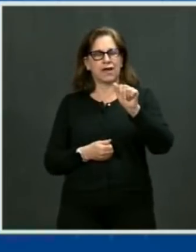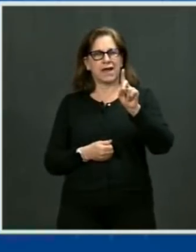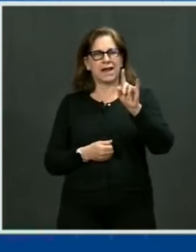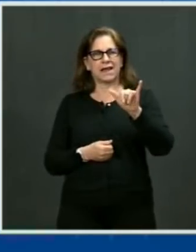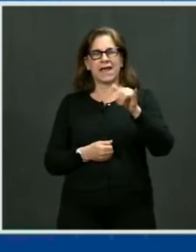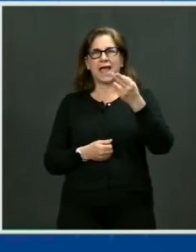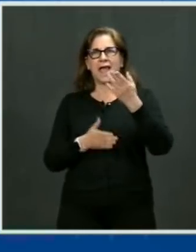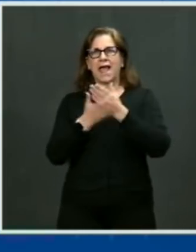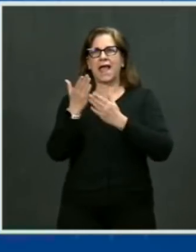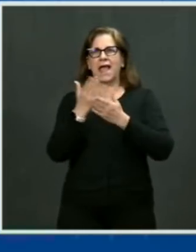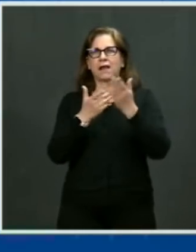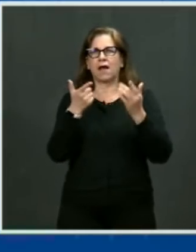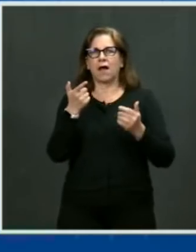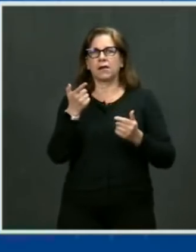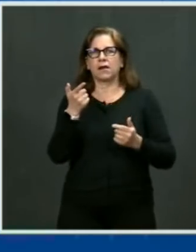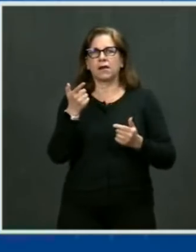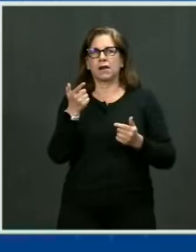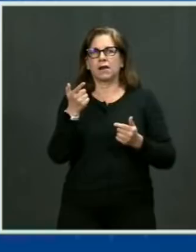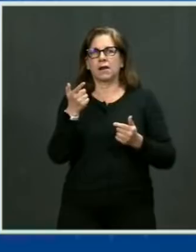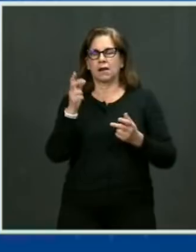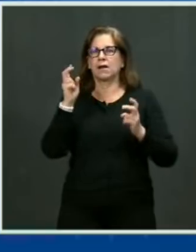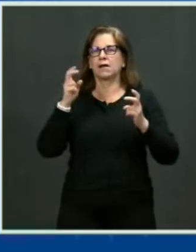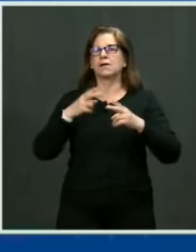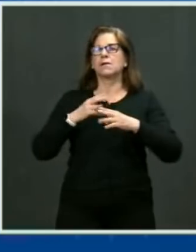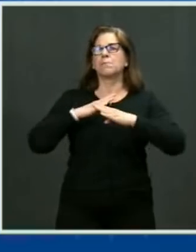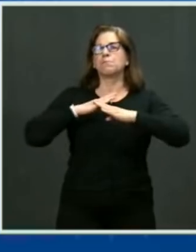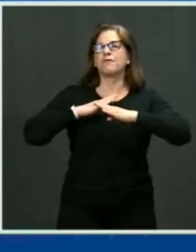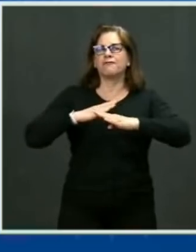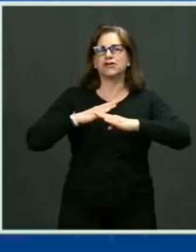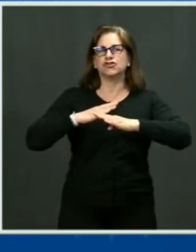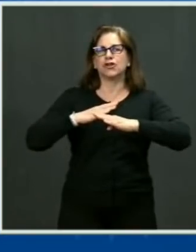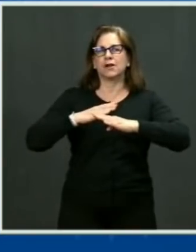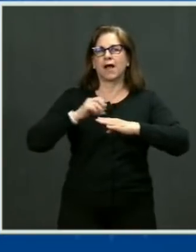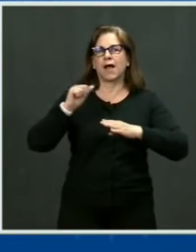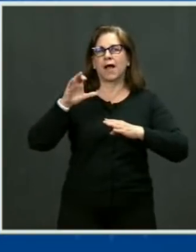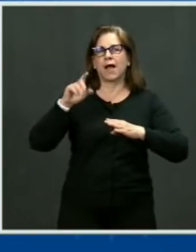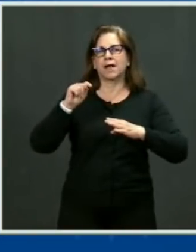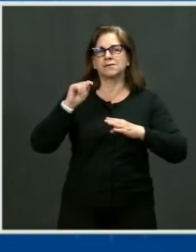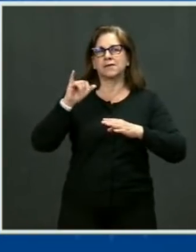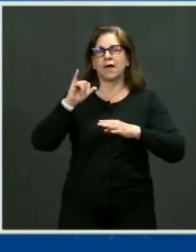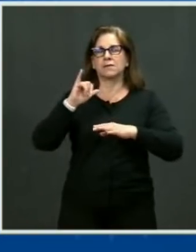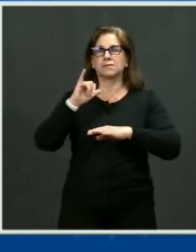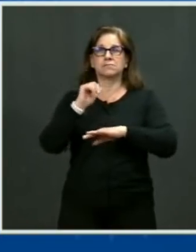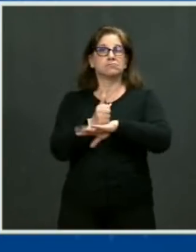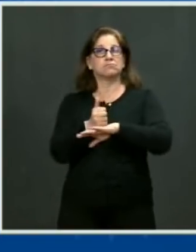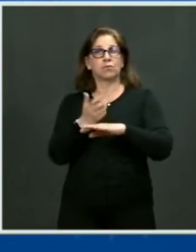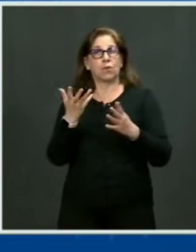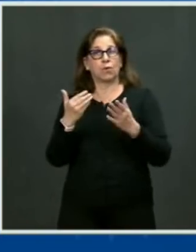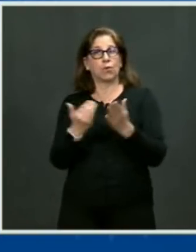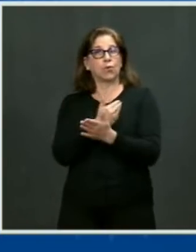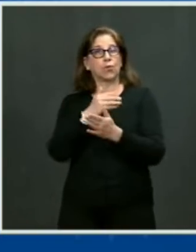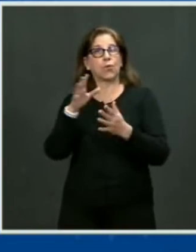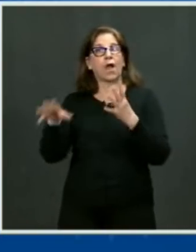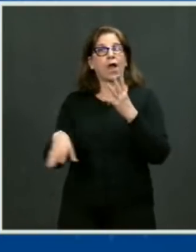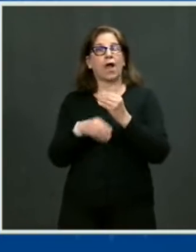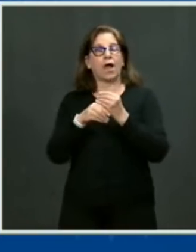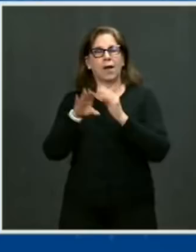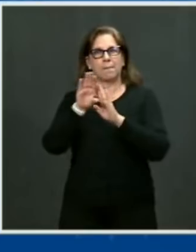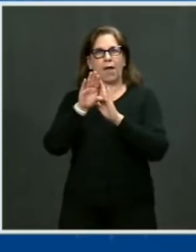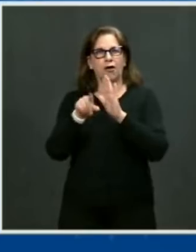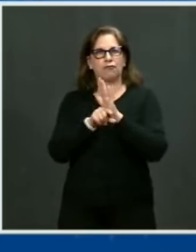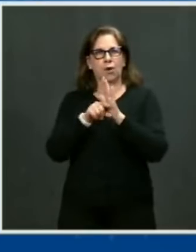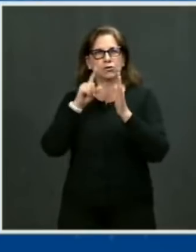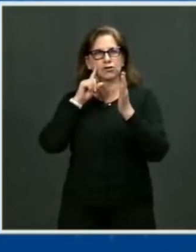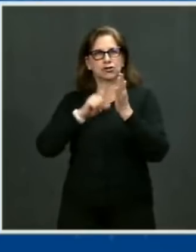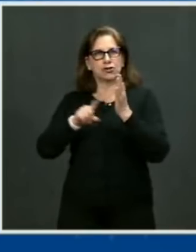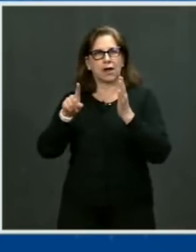law established a background check system and has kept more than 3 million firearms out of